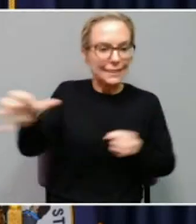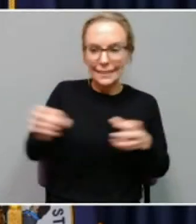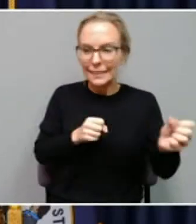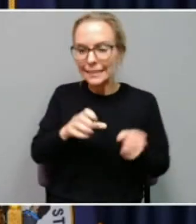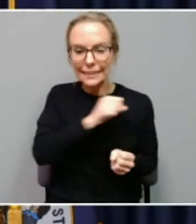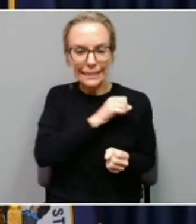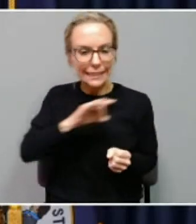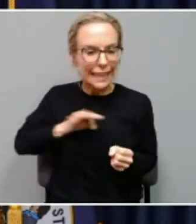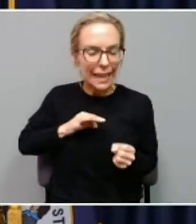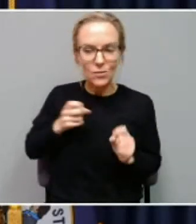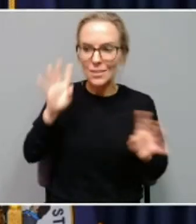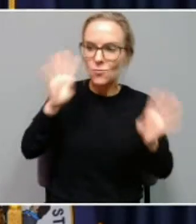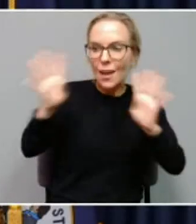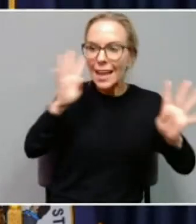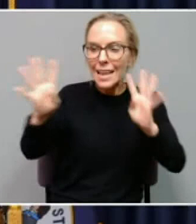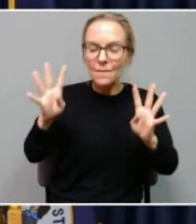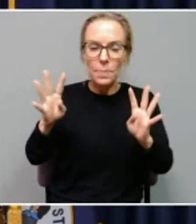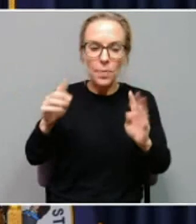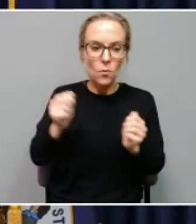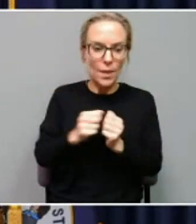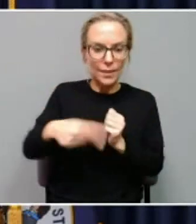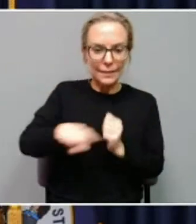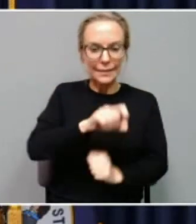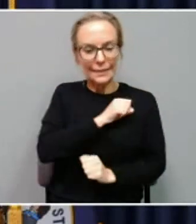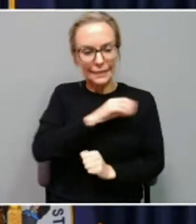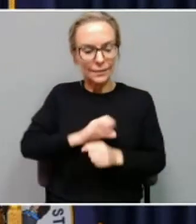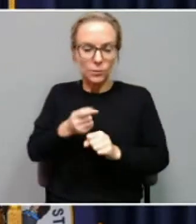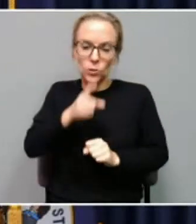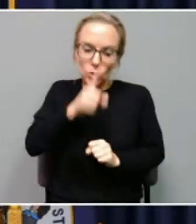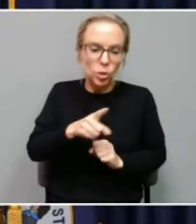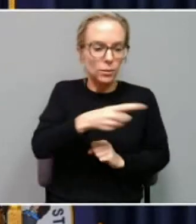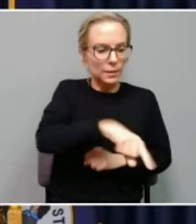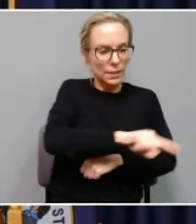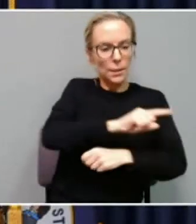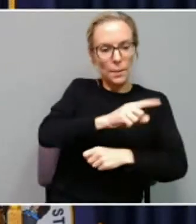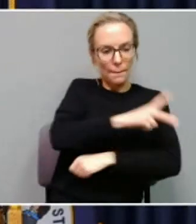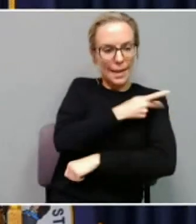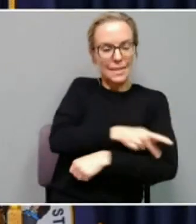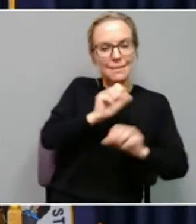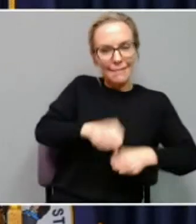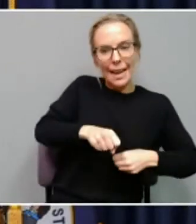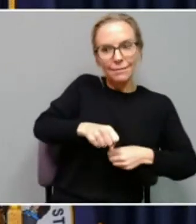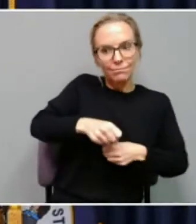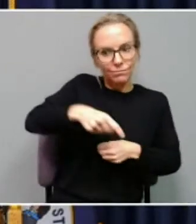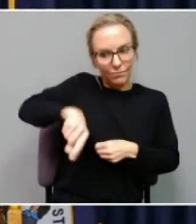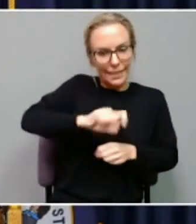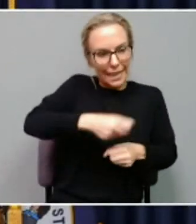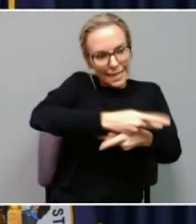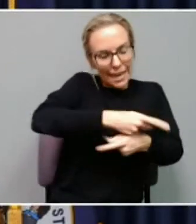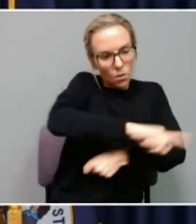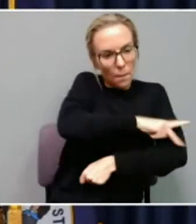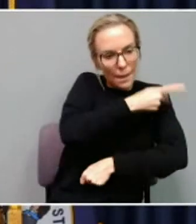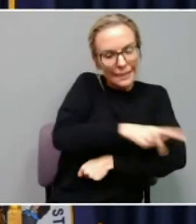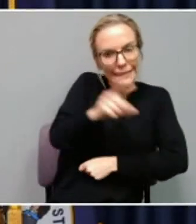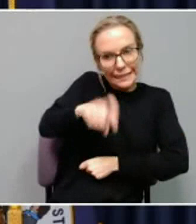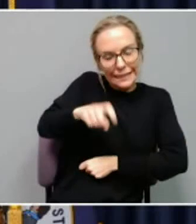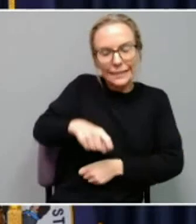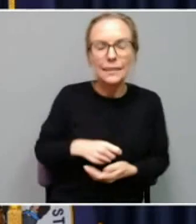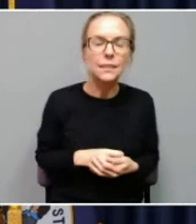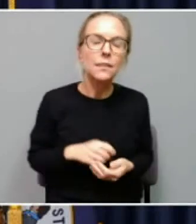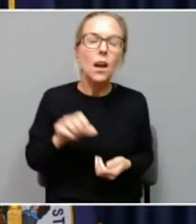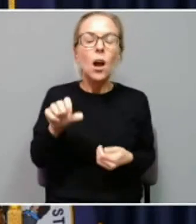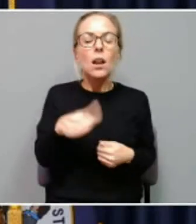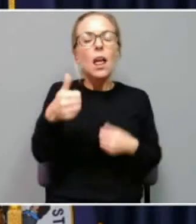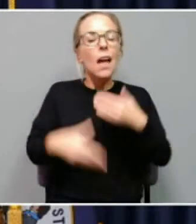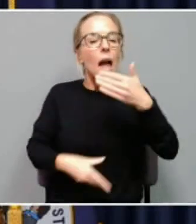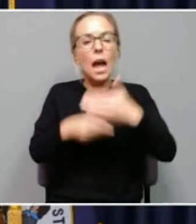creative things with our staff to ensure that our patients get the care that they need. And the other thing I would like to